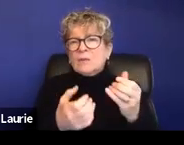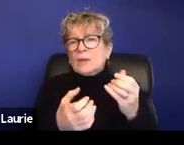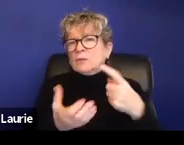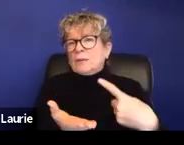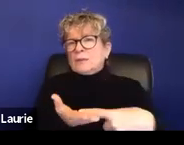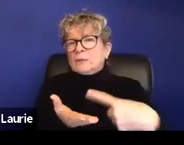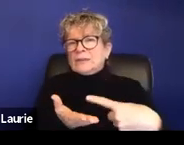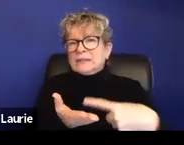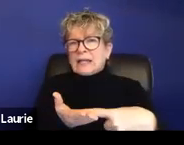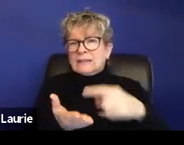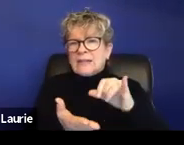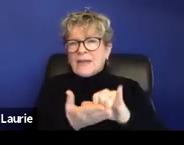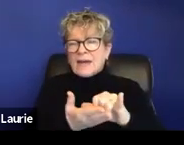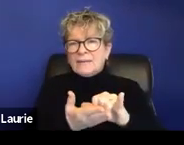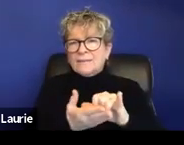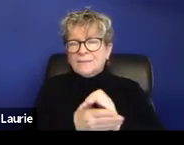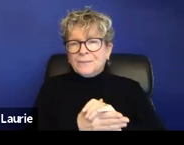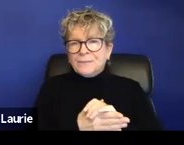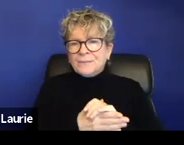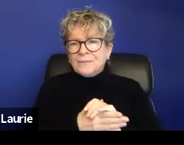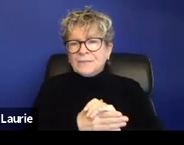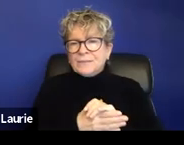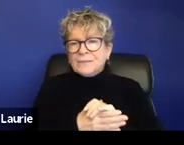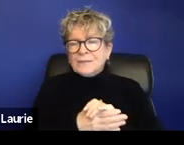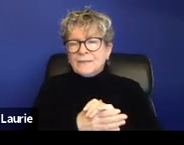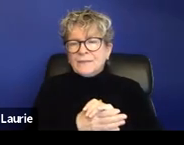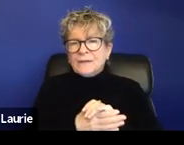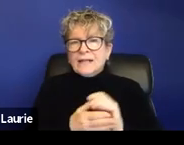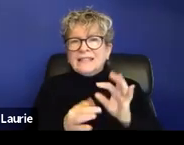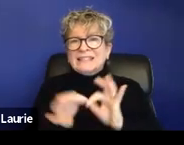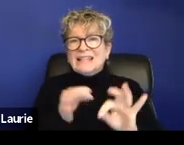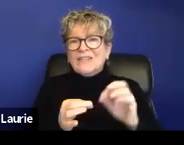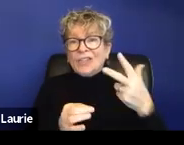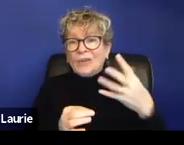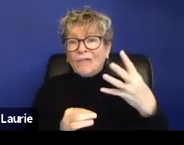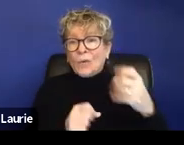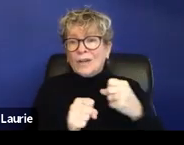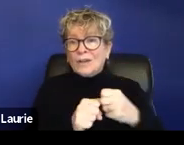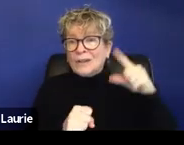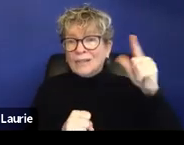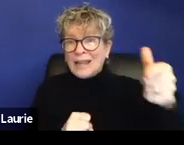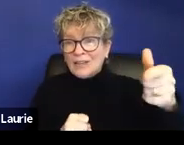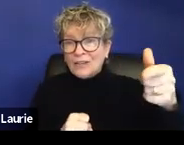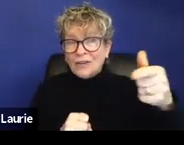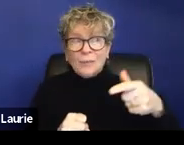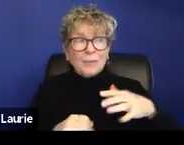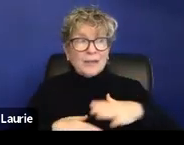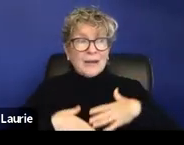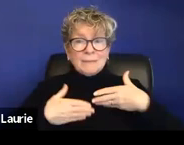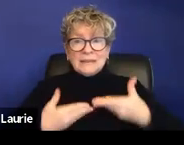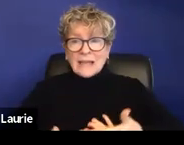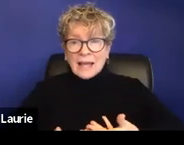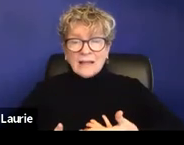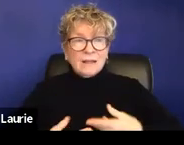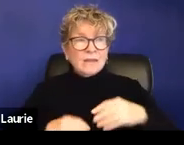it and think about it, um, instead of maybe three or four years later, you know, being very upset that, you know, nobody